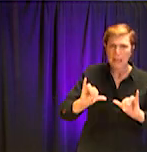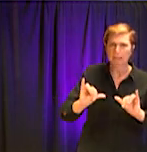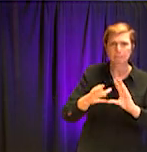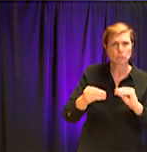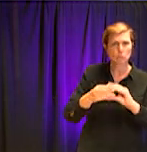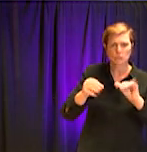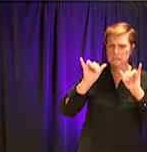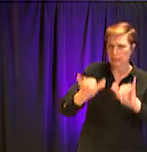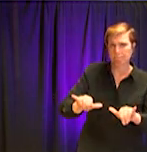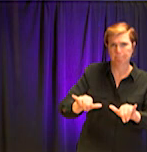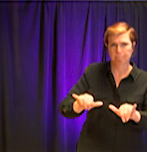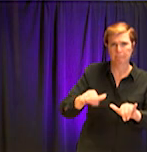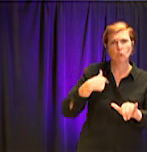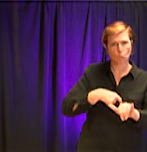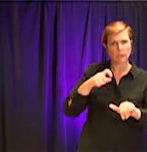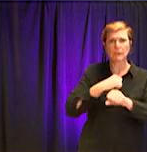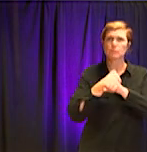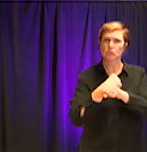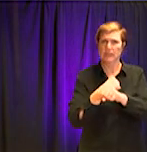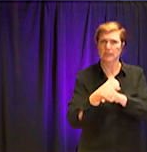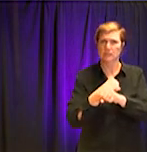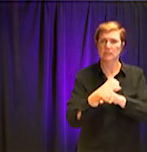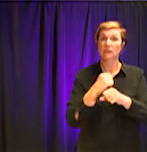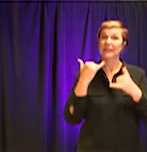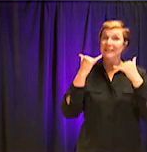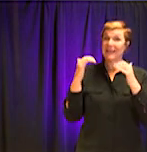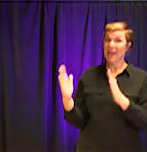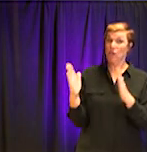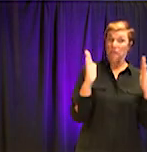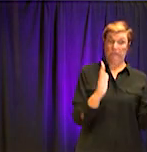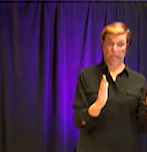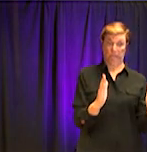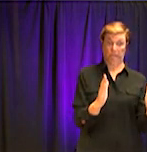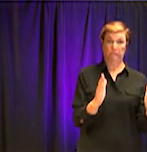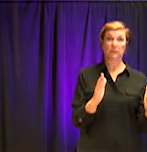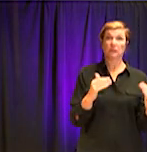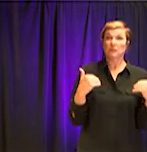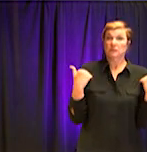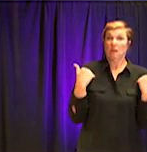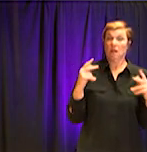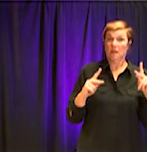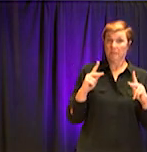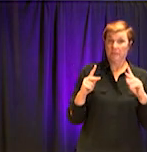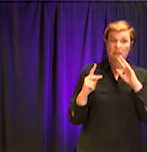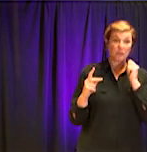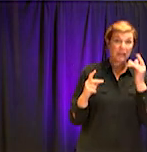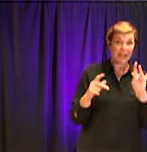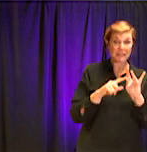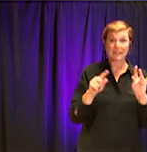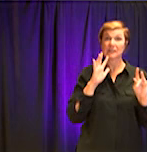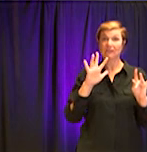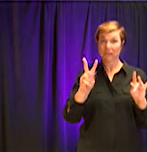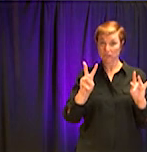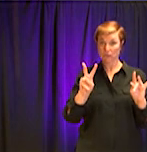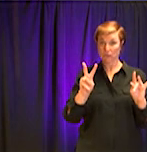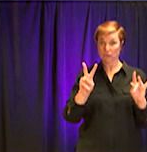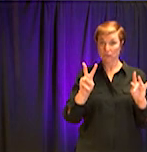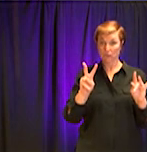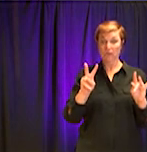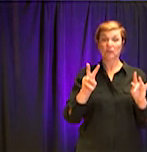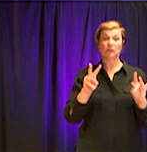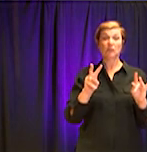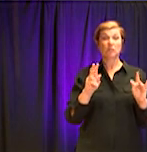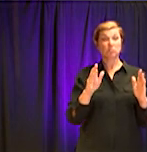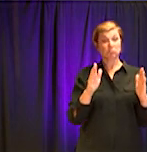them from getting ill. This group that you just mentioned that, uh, that still is at risk for being hospitalized. I think that should be,